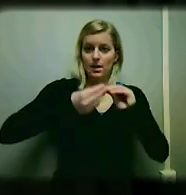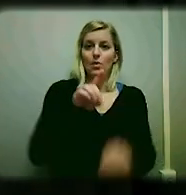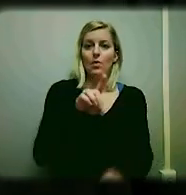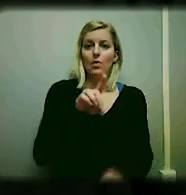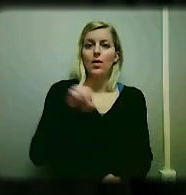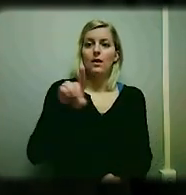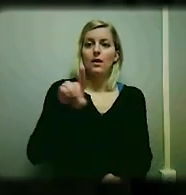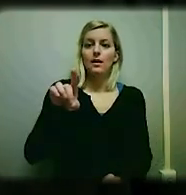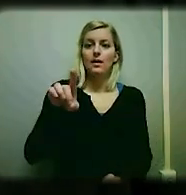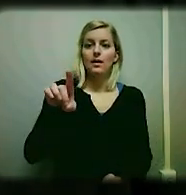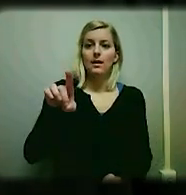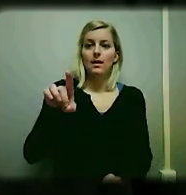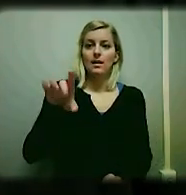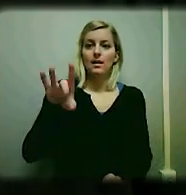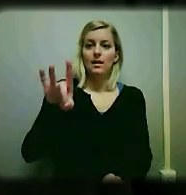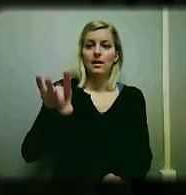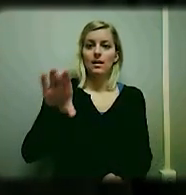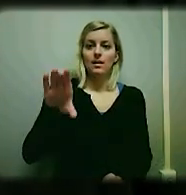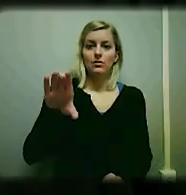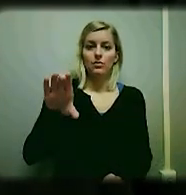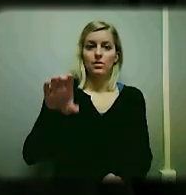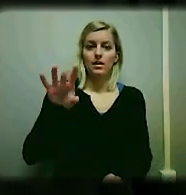questions and provide solutions for your needs.